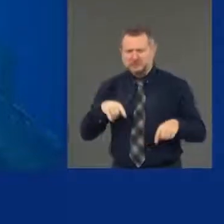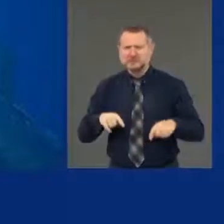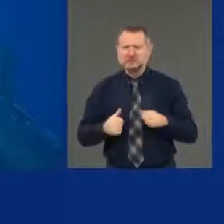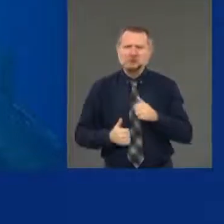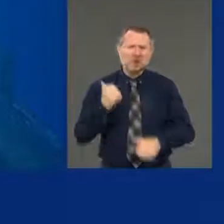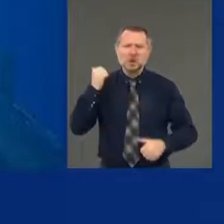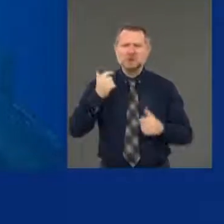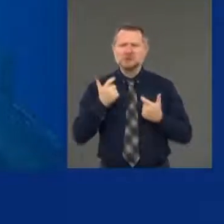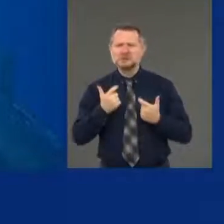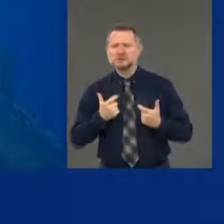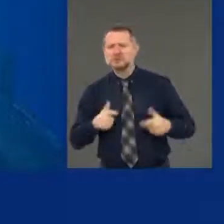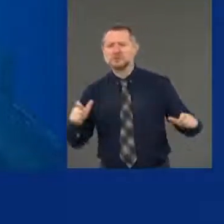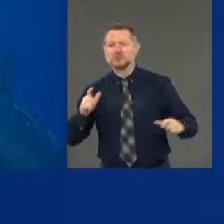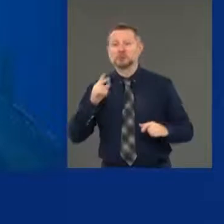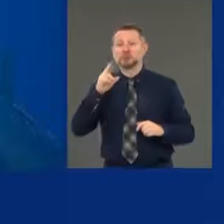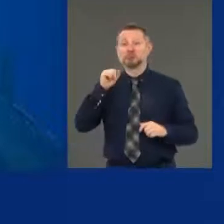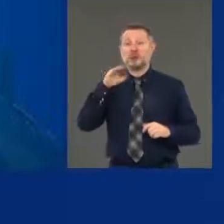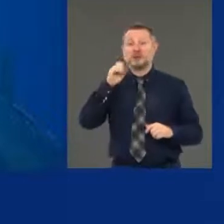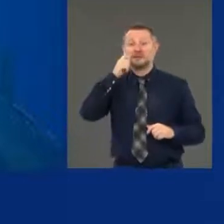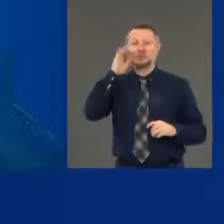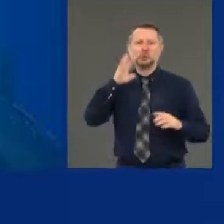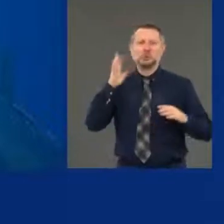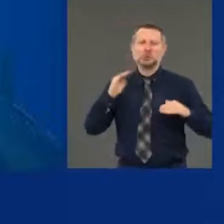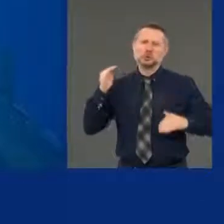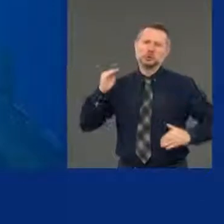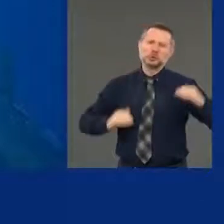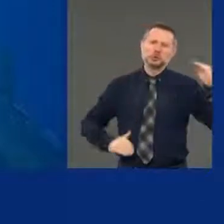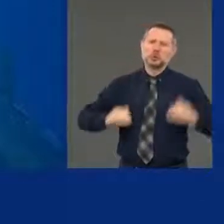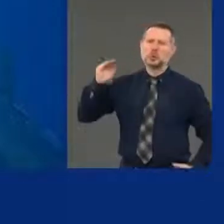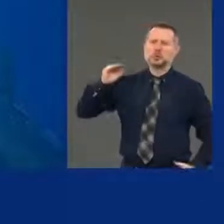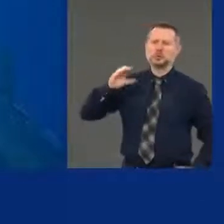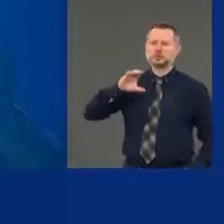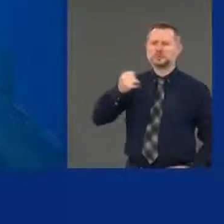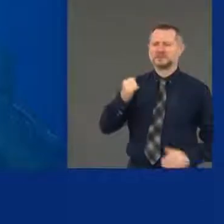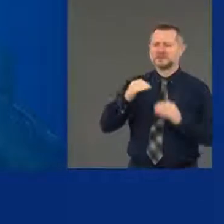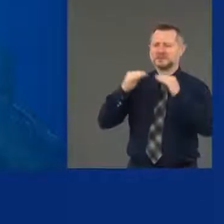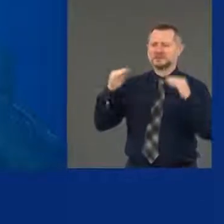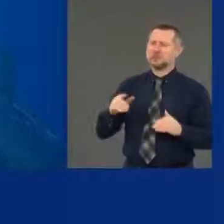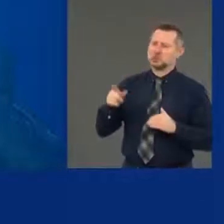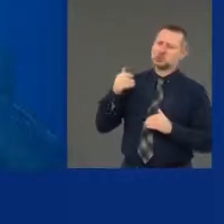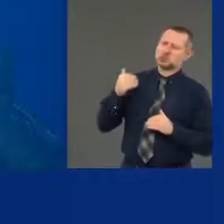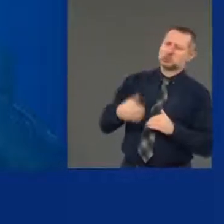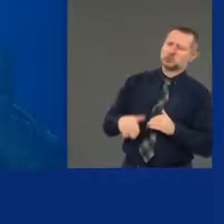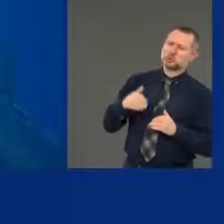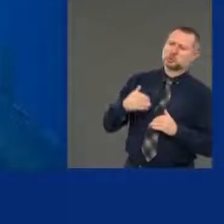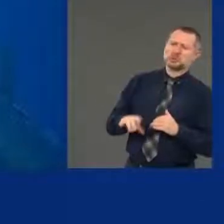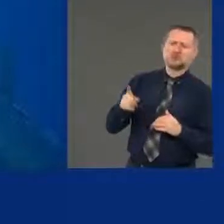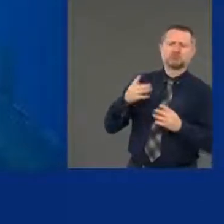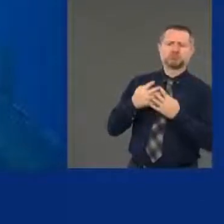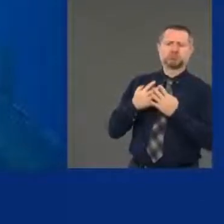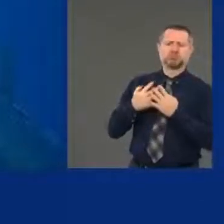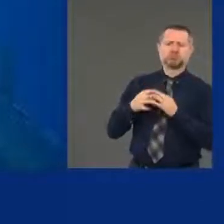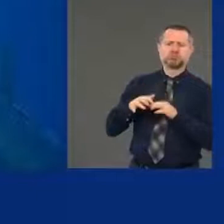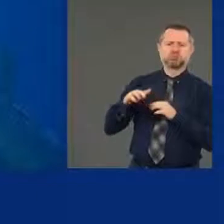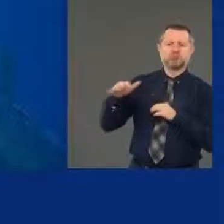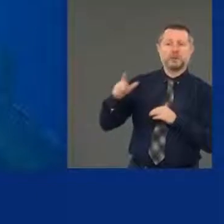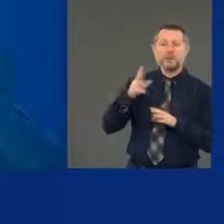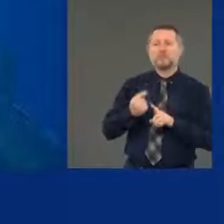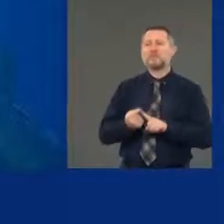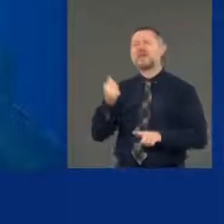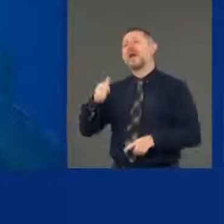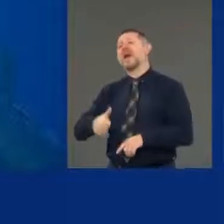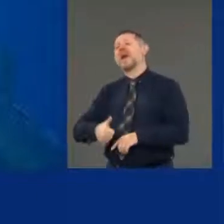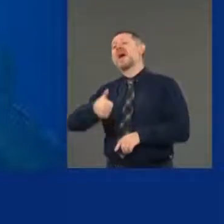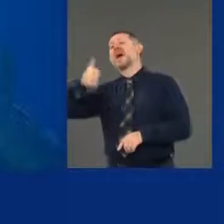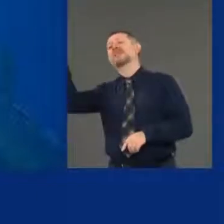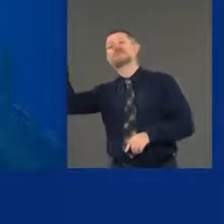disparity in our criminal justice system? How do you rationalize it? Unless it goes back to the other systemic injustices and